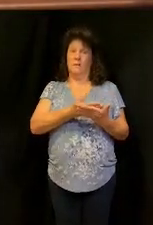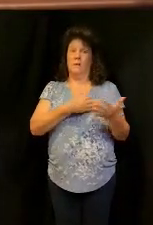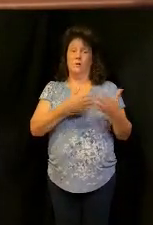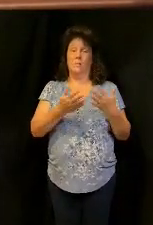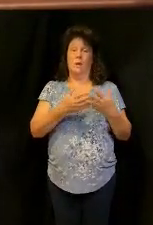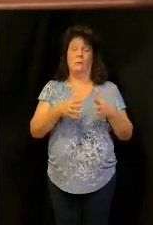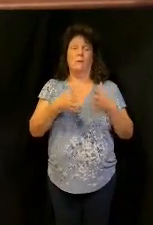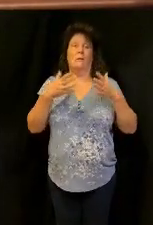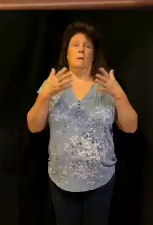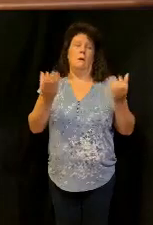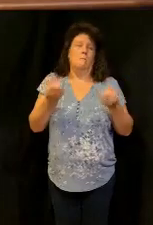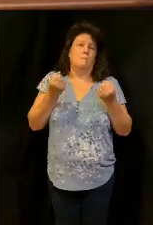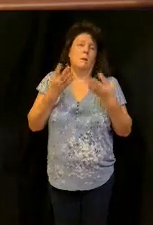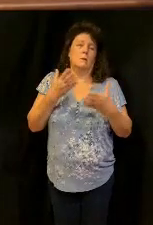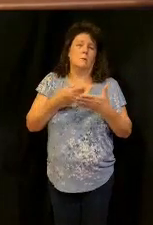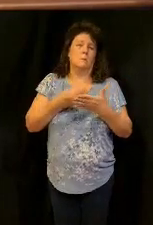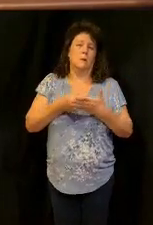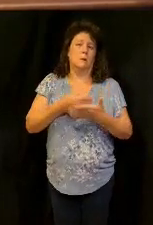much money you got